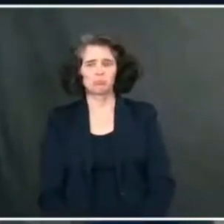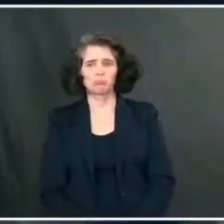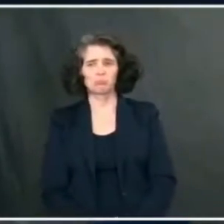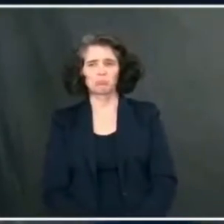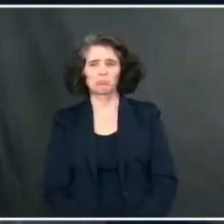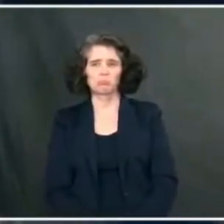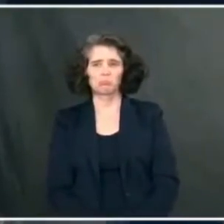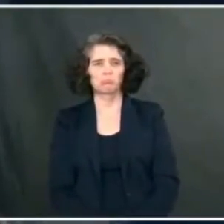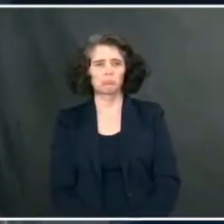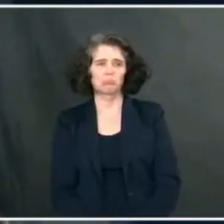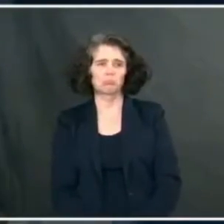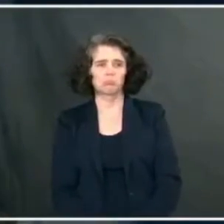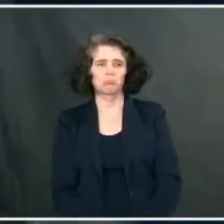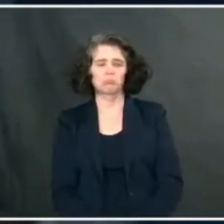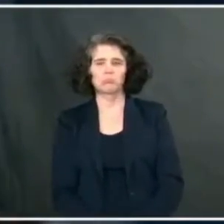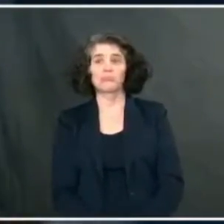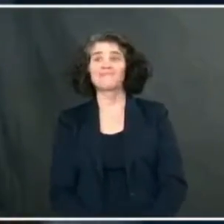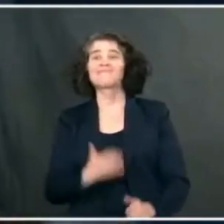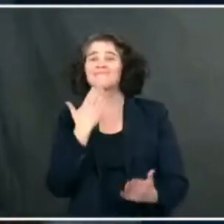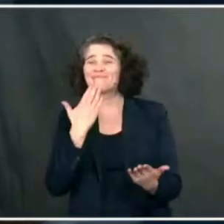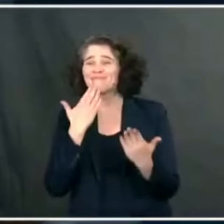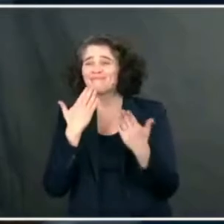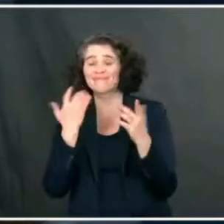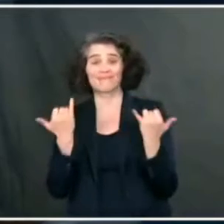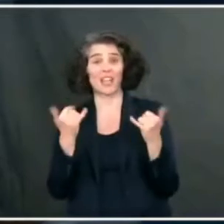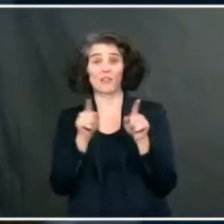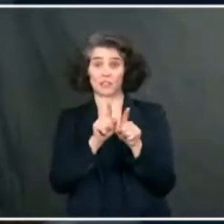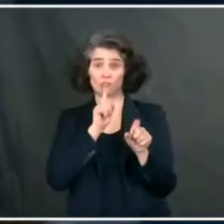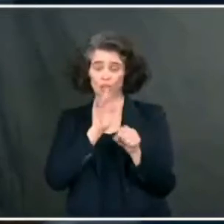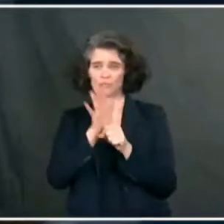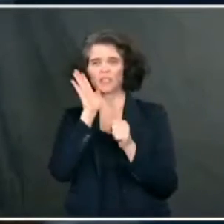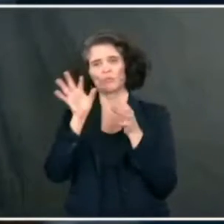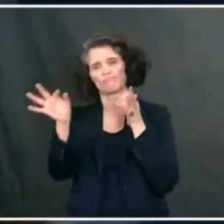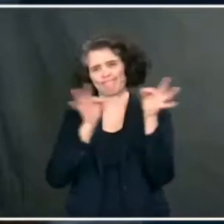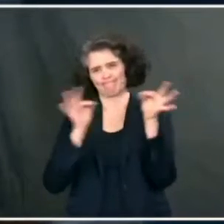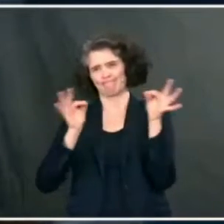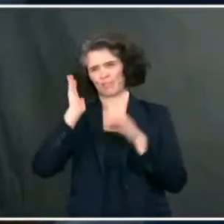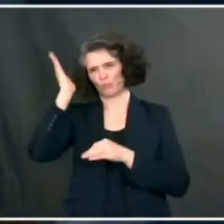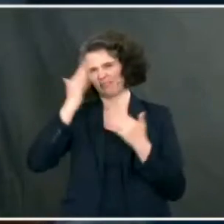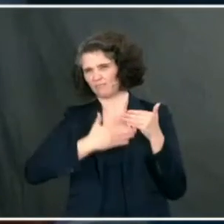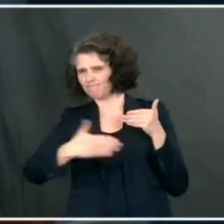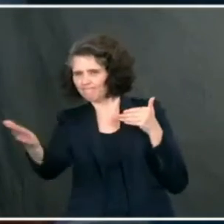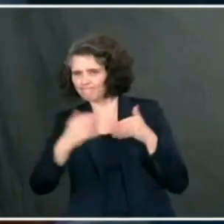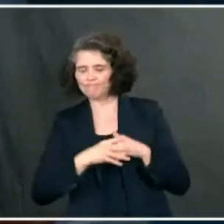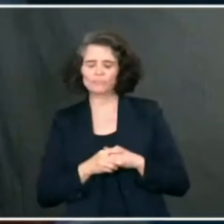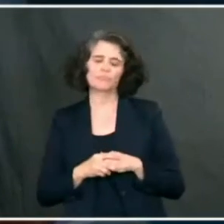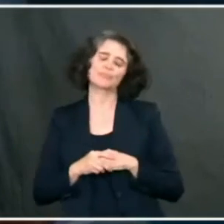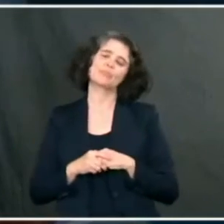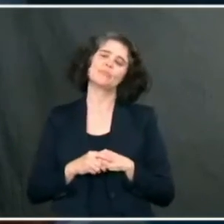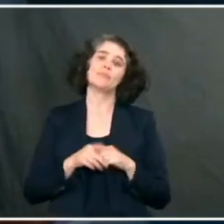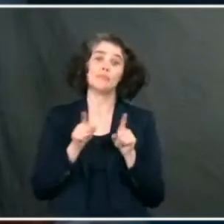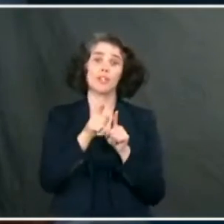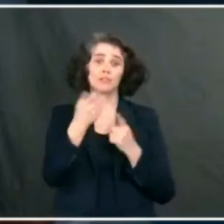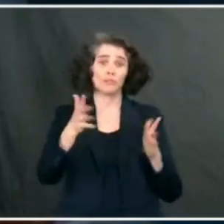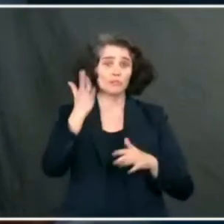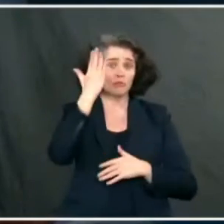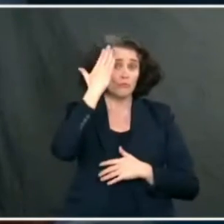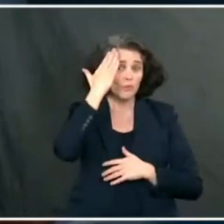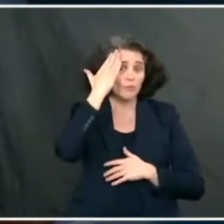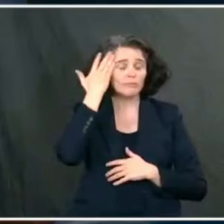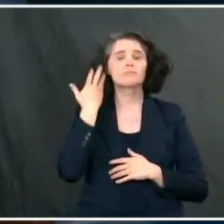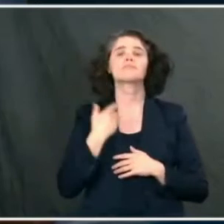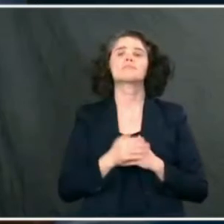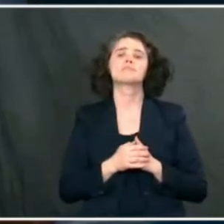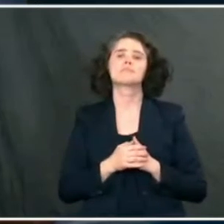Well, thank you, everyone. As I promised, we'll have a full briefing from here. So as you know, just a few